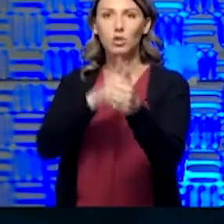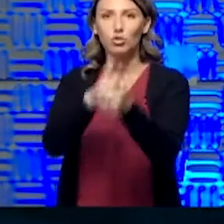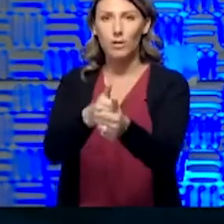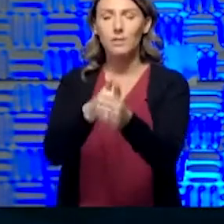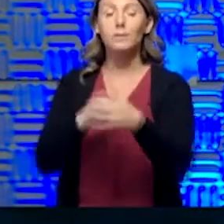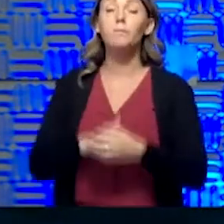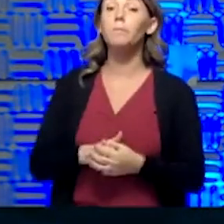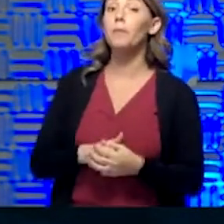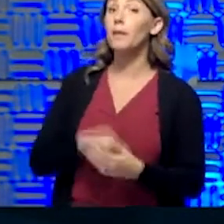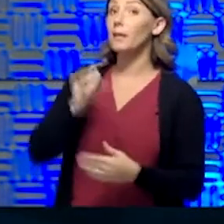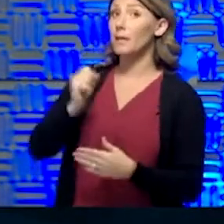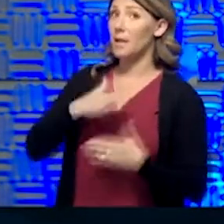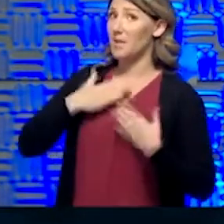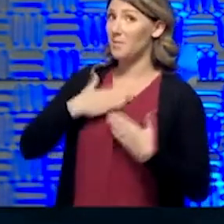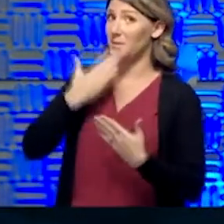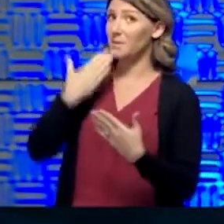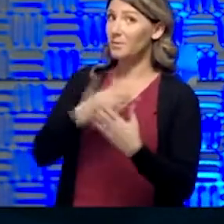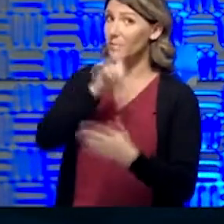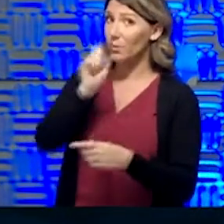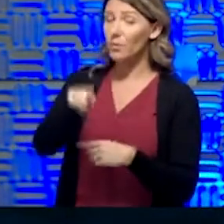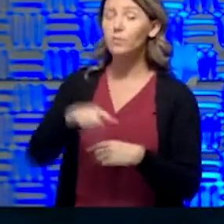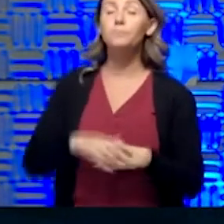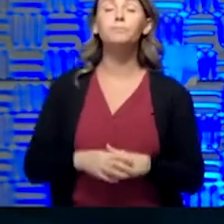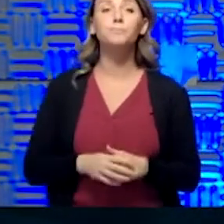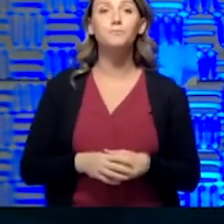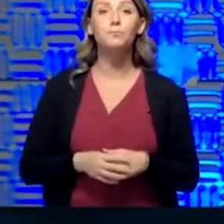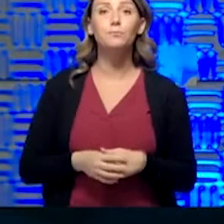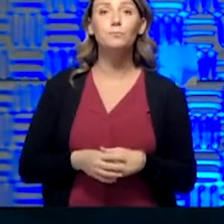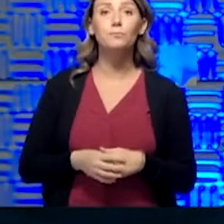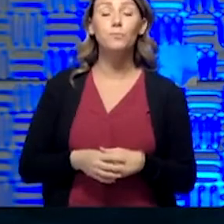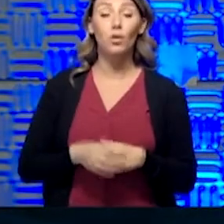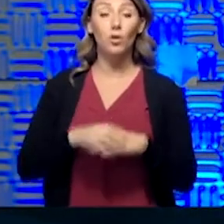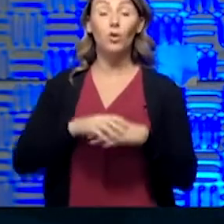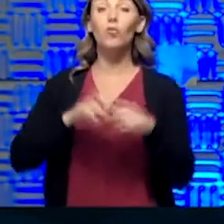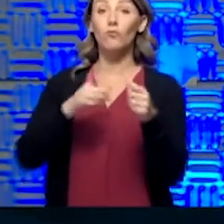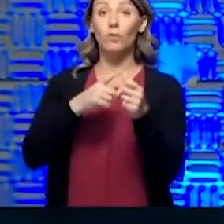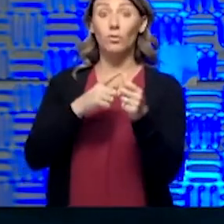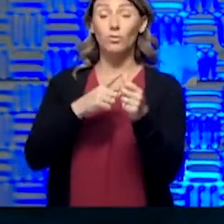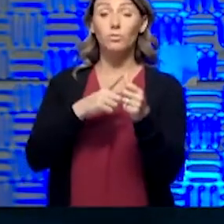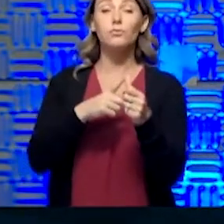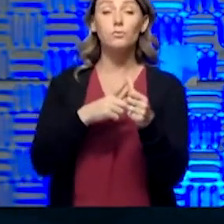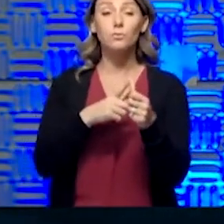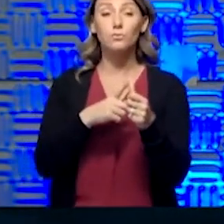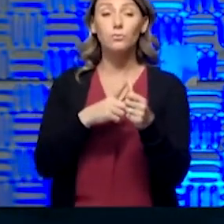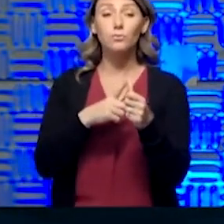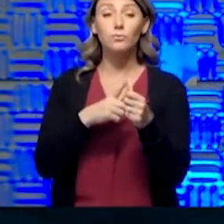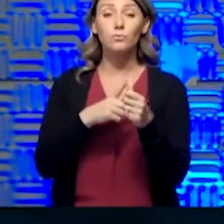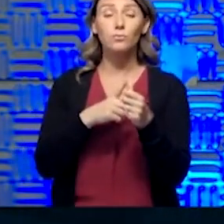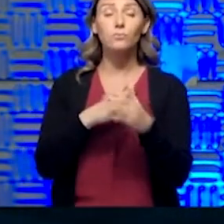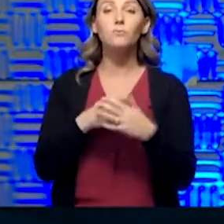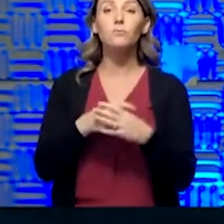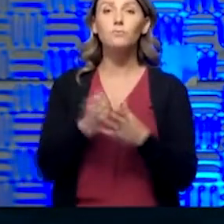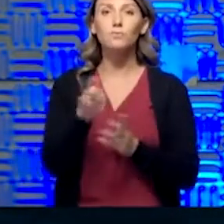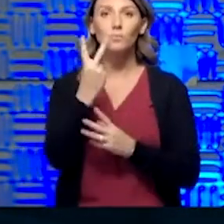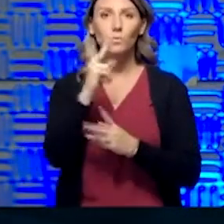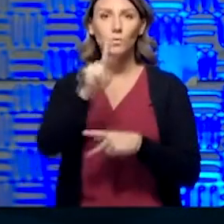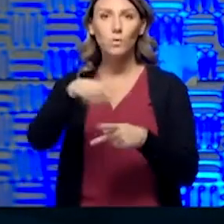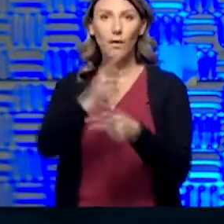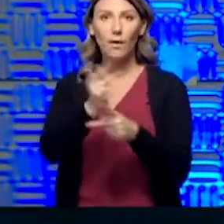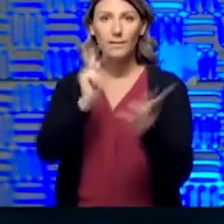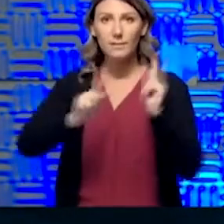Yeah, happy to do that. Good question. First off, there's two kinds of people you test.